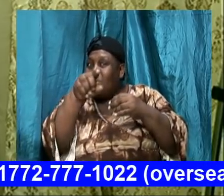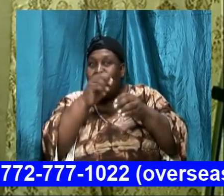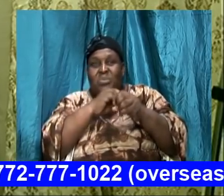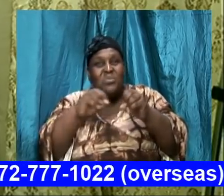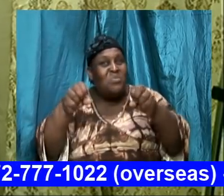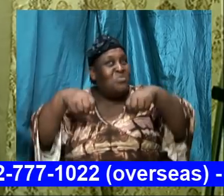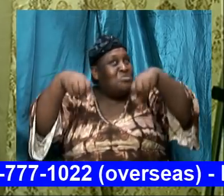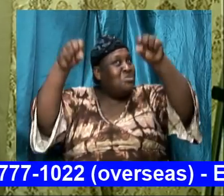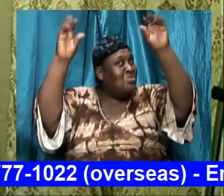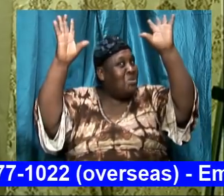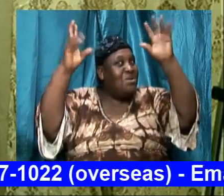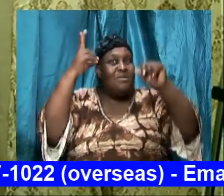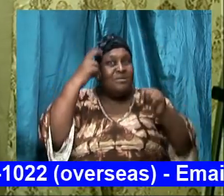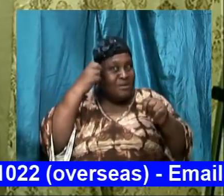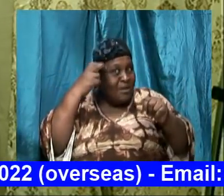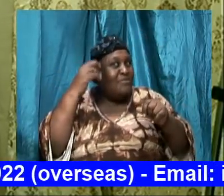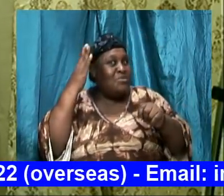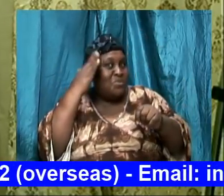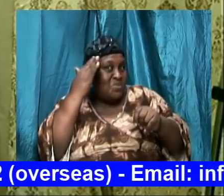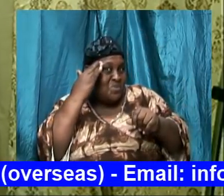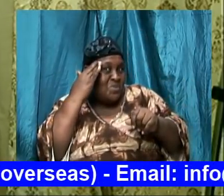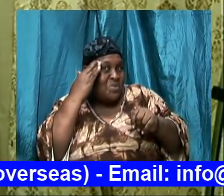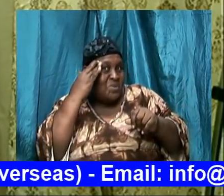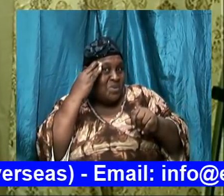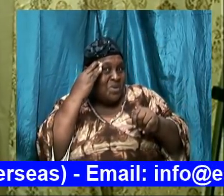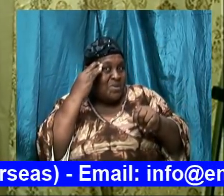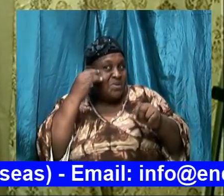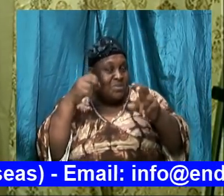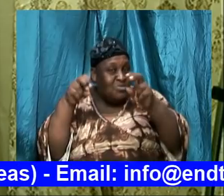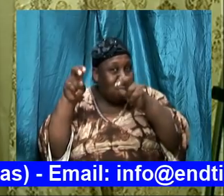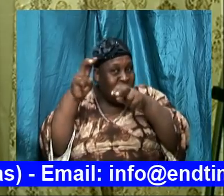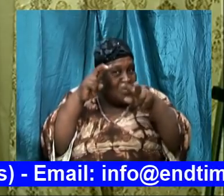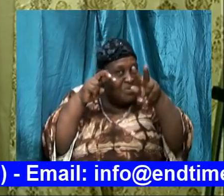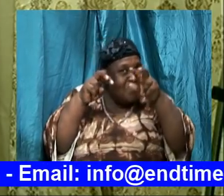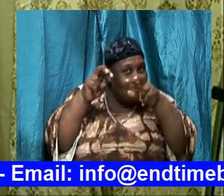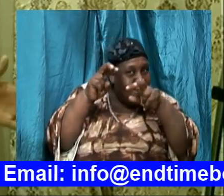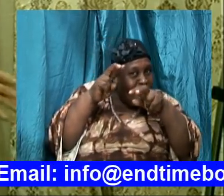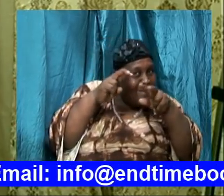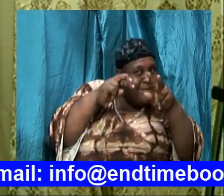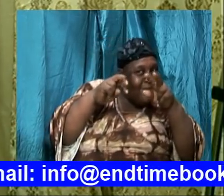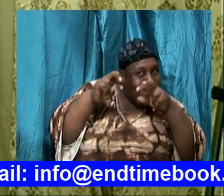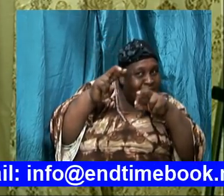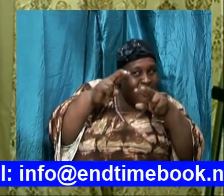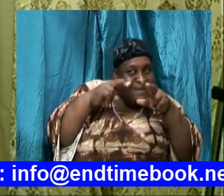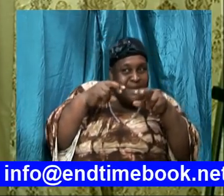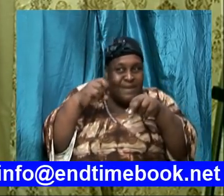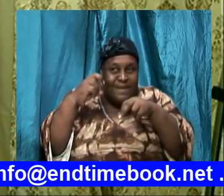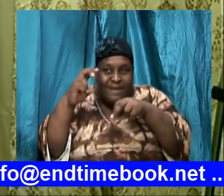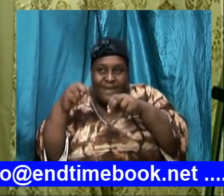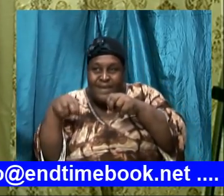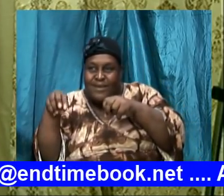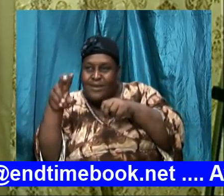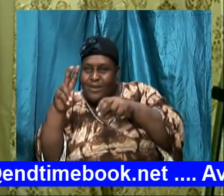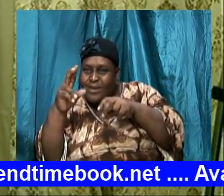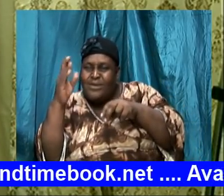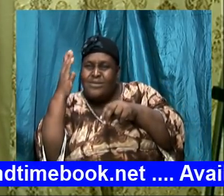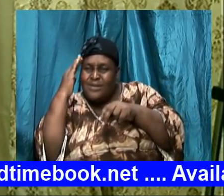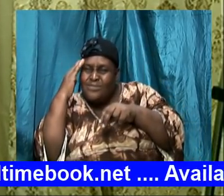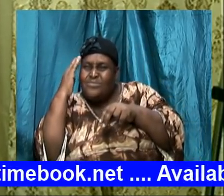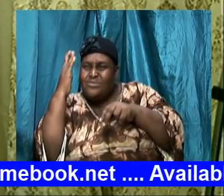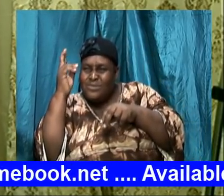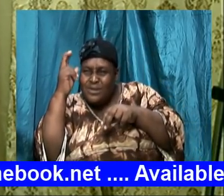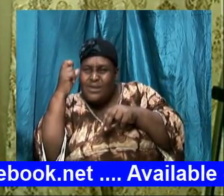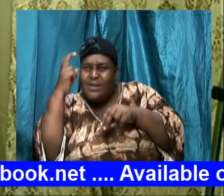he goes along a particular route because he wants the end of one place but he knows what he's doing in other areas and he knows the